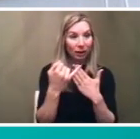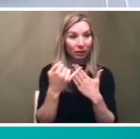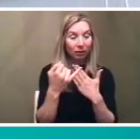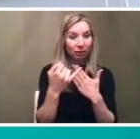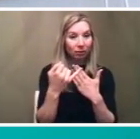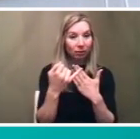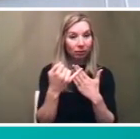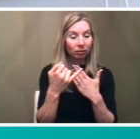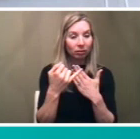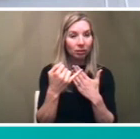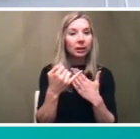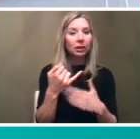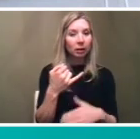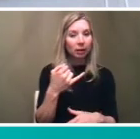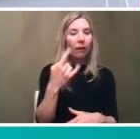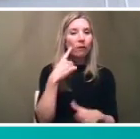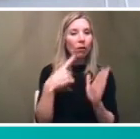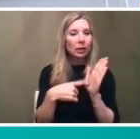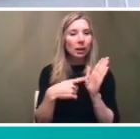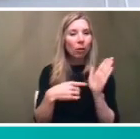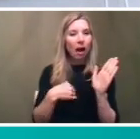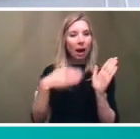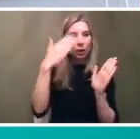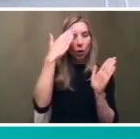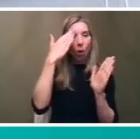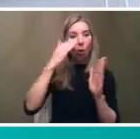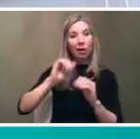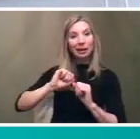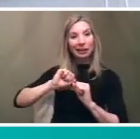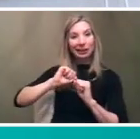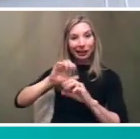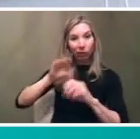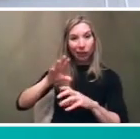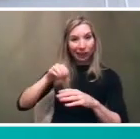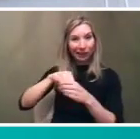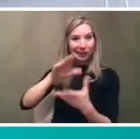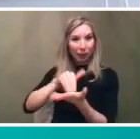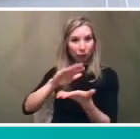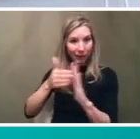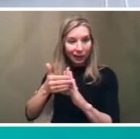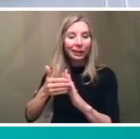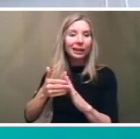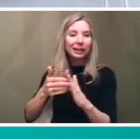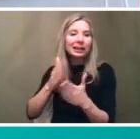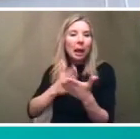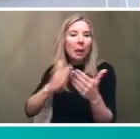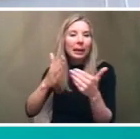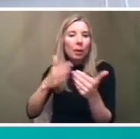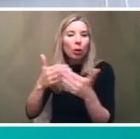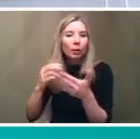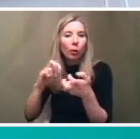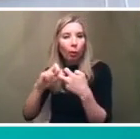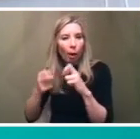because i i know that um uh deliveries in center city are a problem in some neighborhoods there are